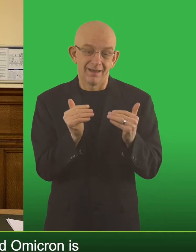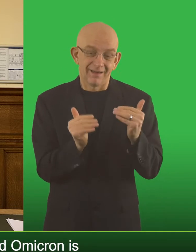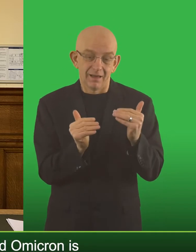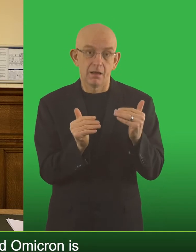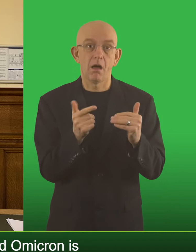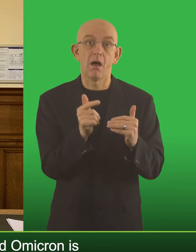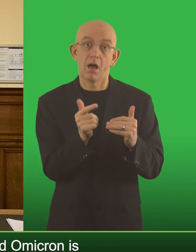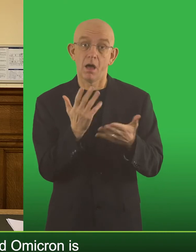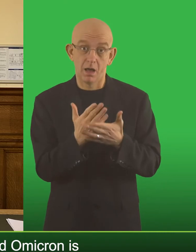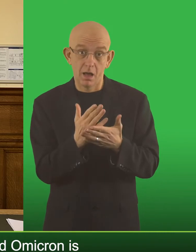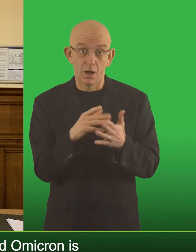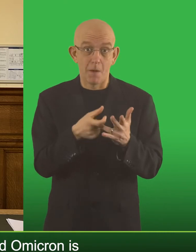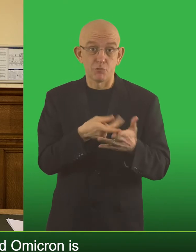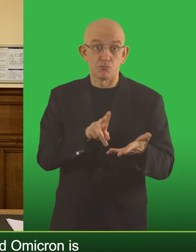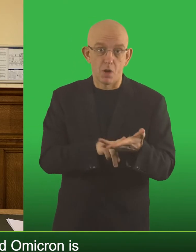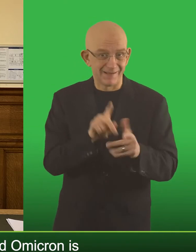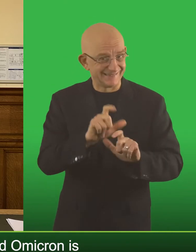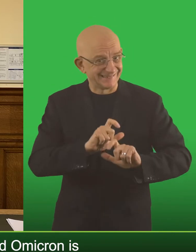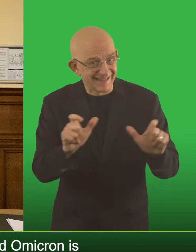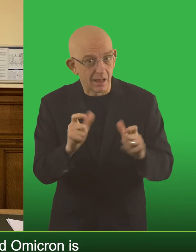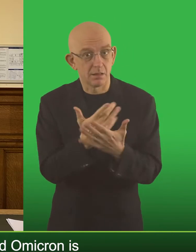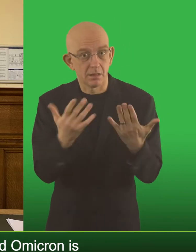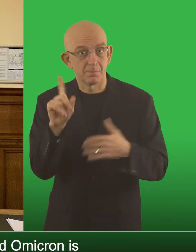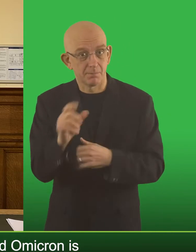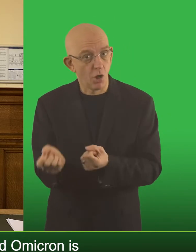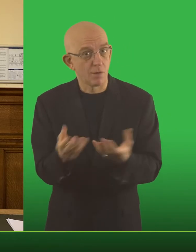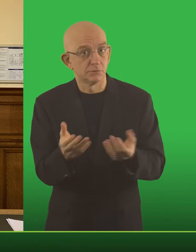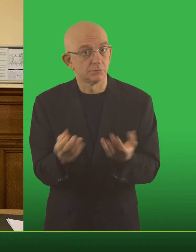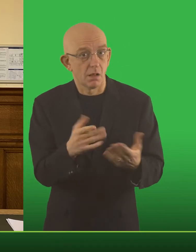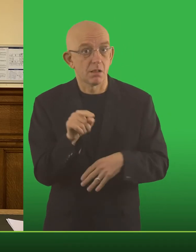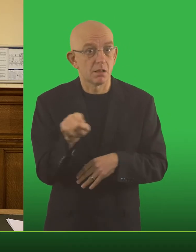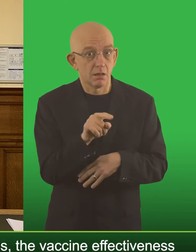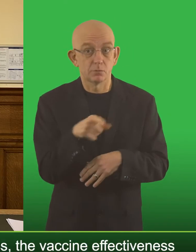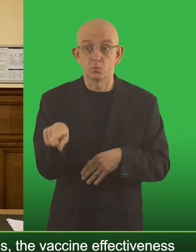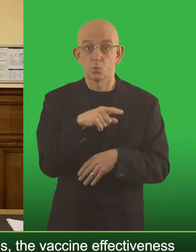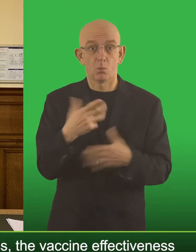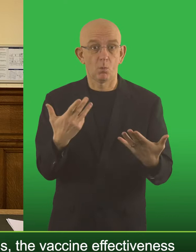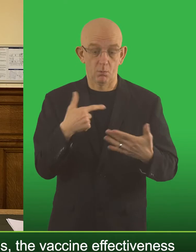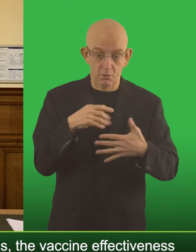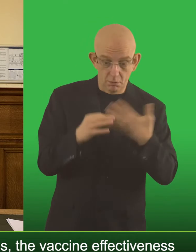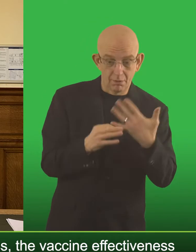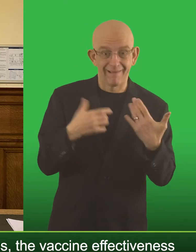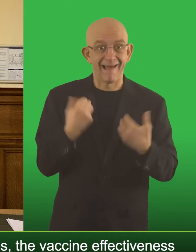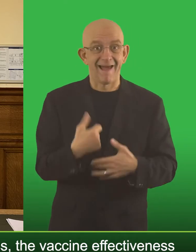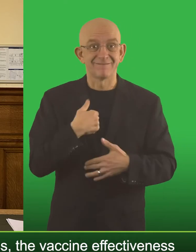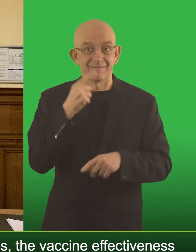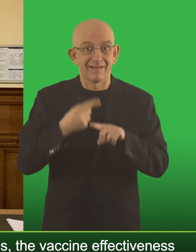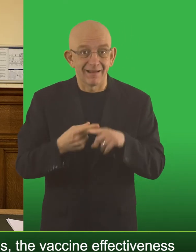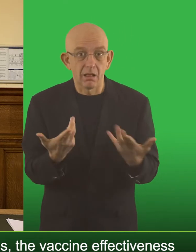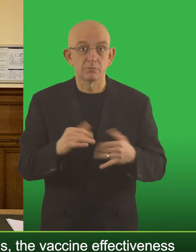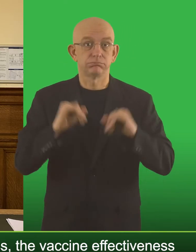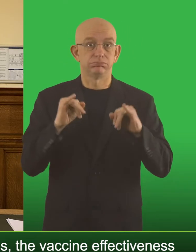Milder does not mean mild and is Omicron still hospitalising hundreds of people a week. So for symptomatic